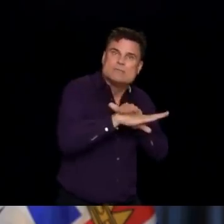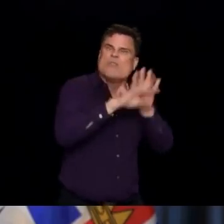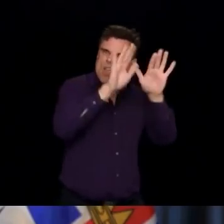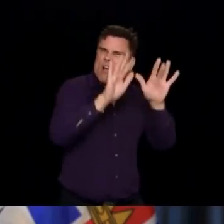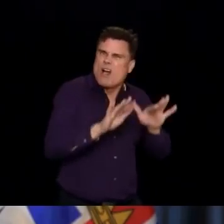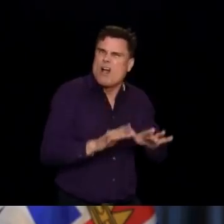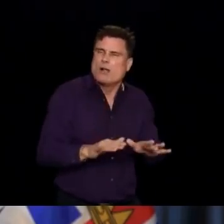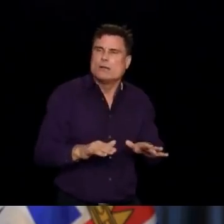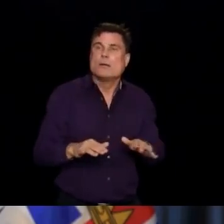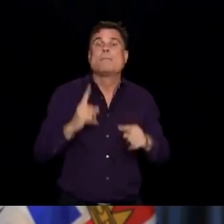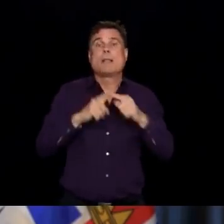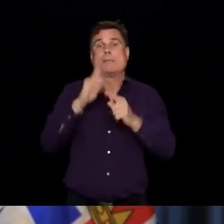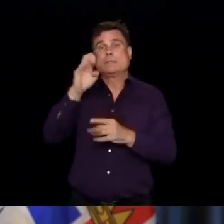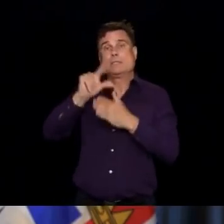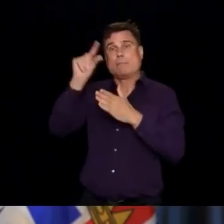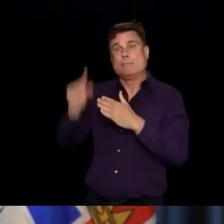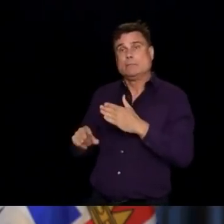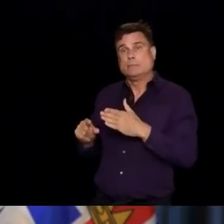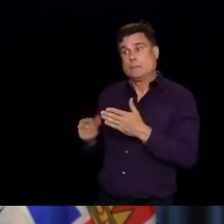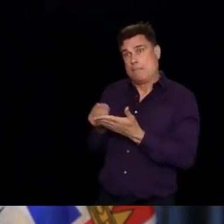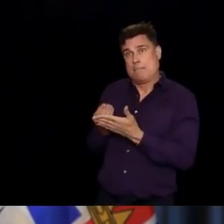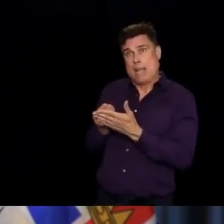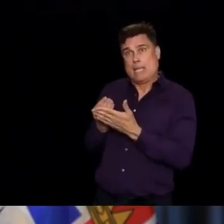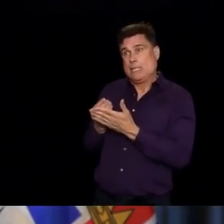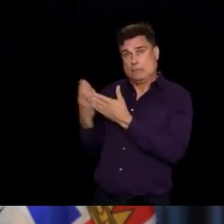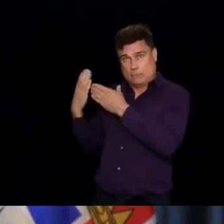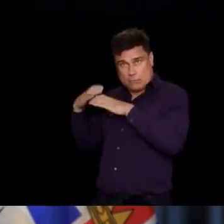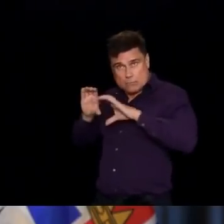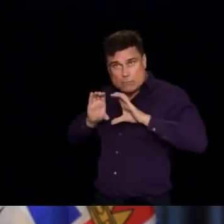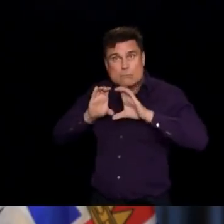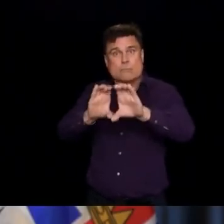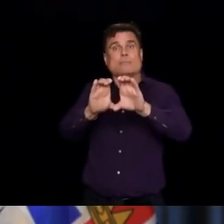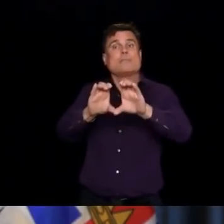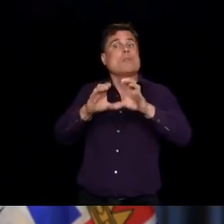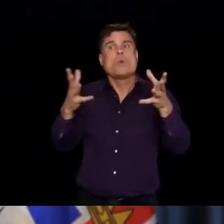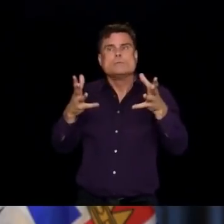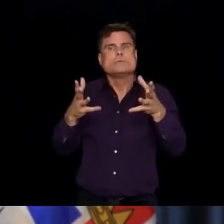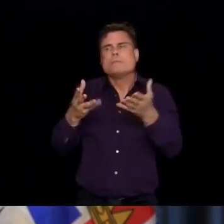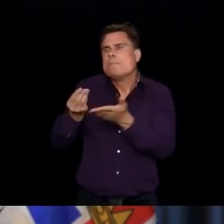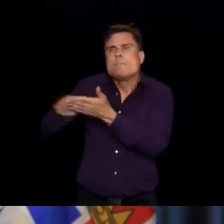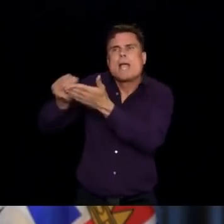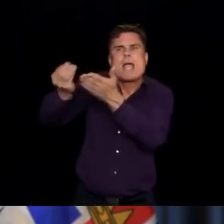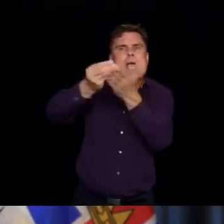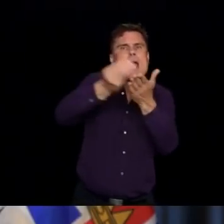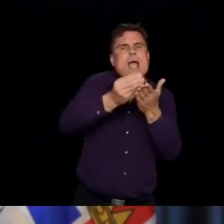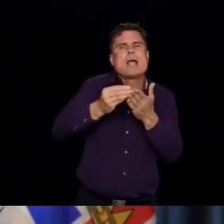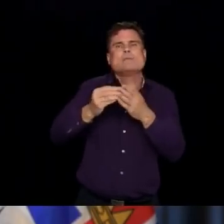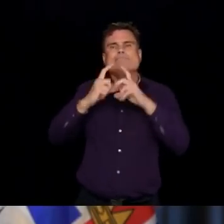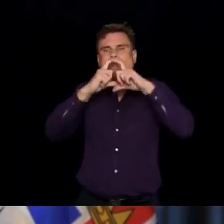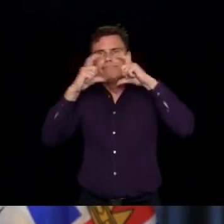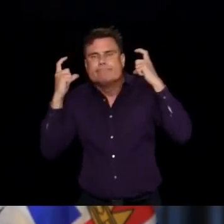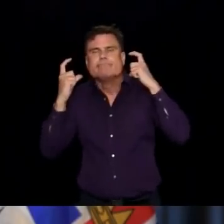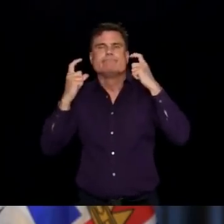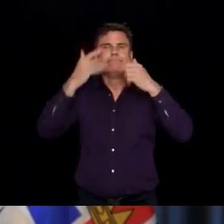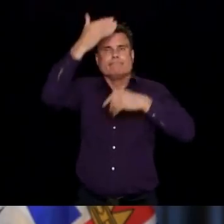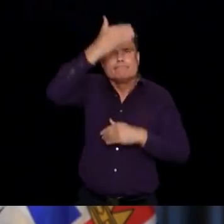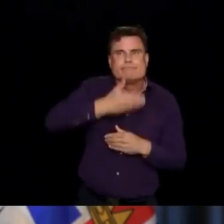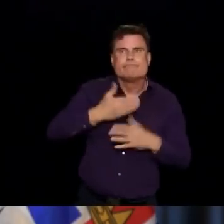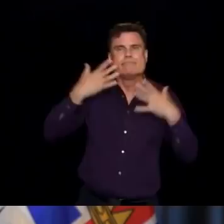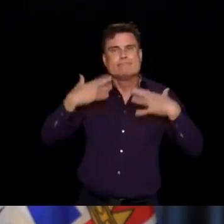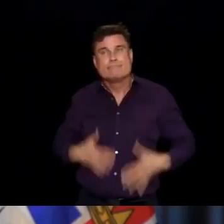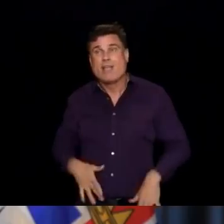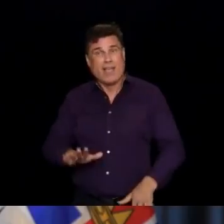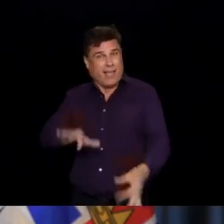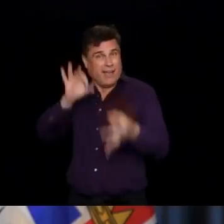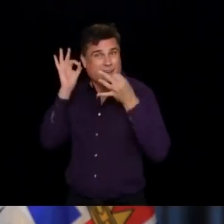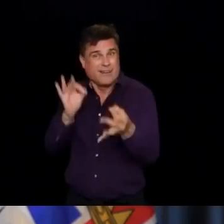supply chain, which we did earlier, than many other jurisdictions. So the situation isn't perfect, but I think we've been making significant progress. These